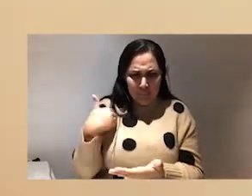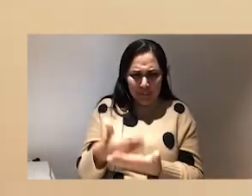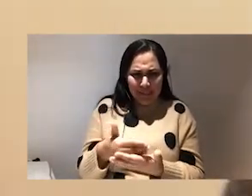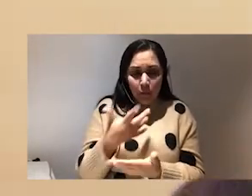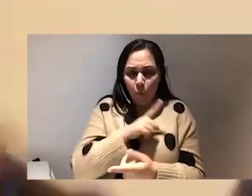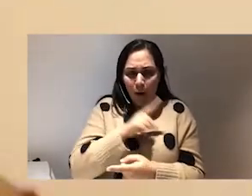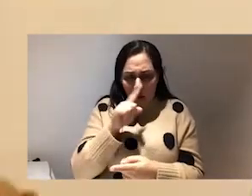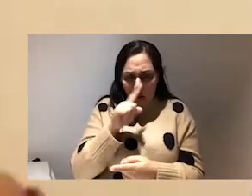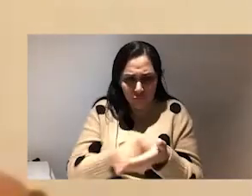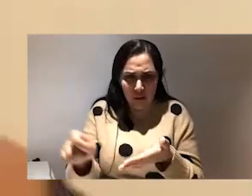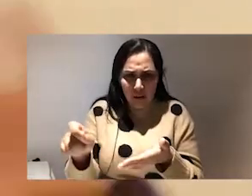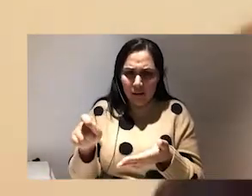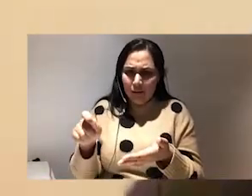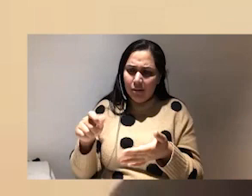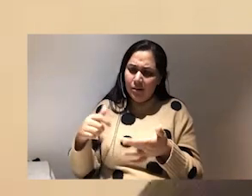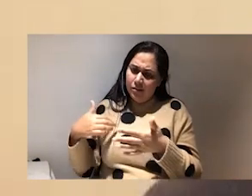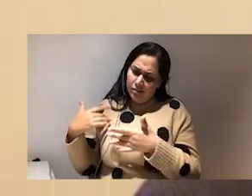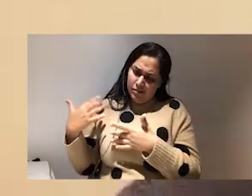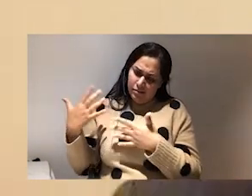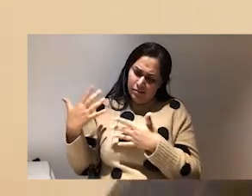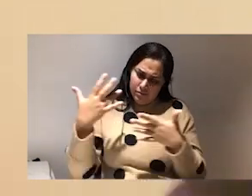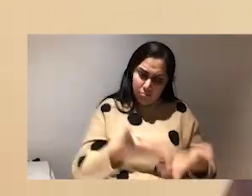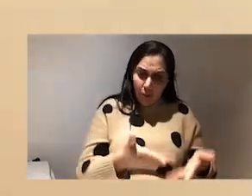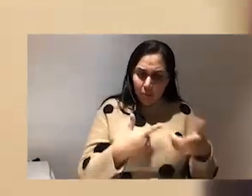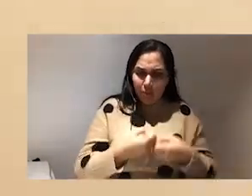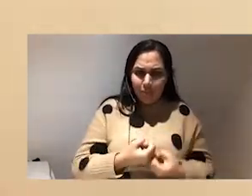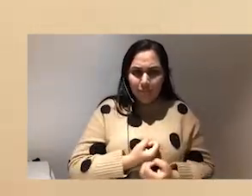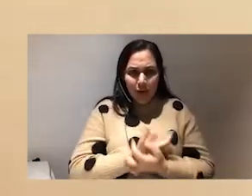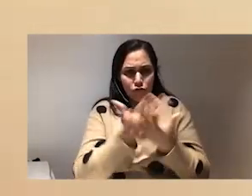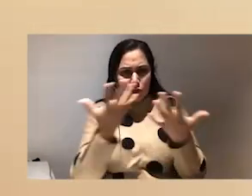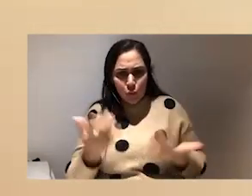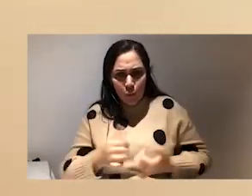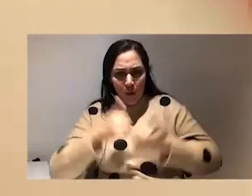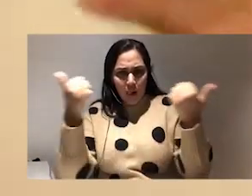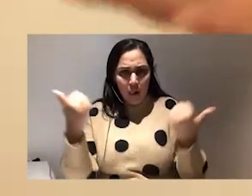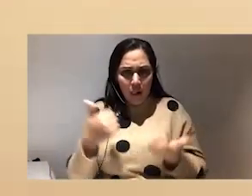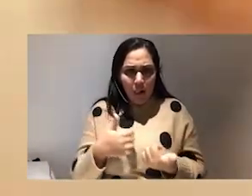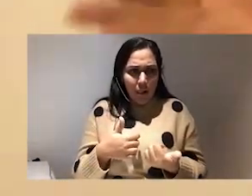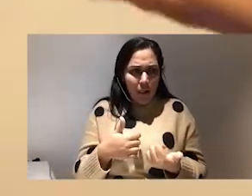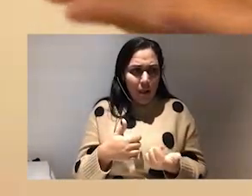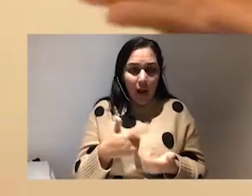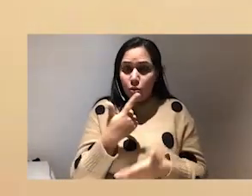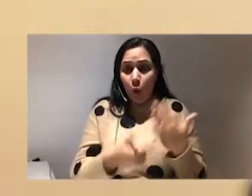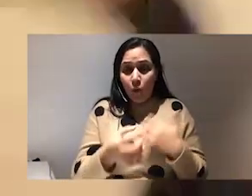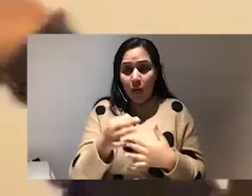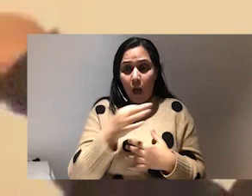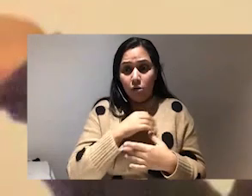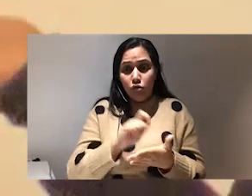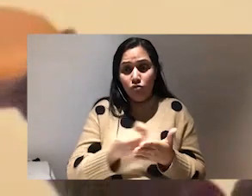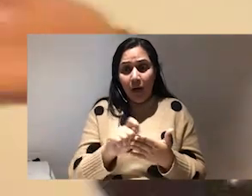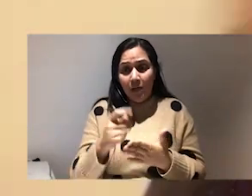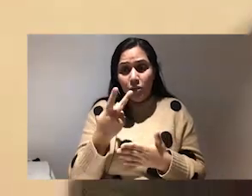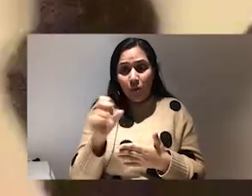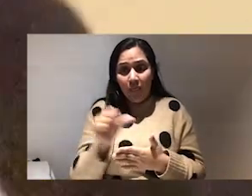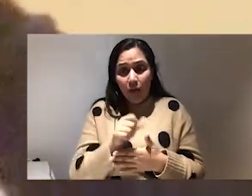flourishing really well and like doing like why I was only commissioned to write 20,000 words. It's 36